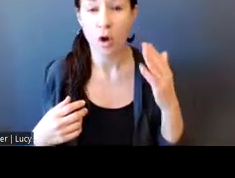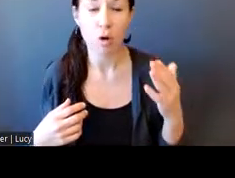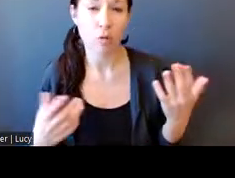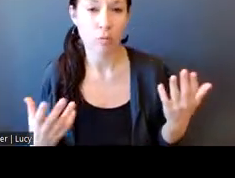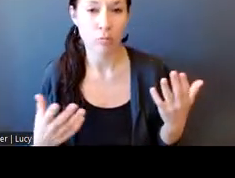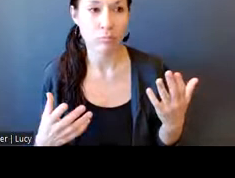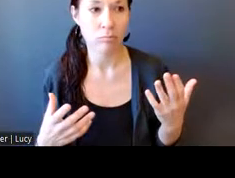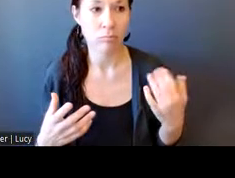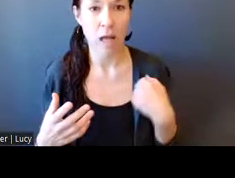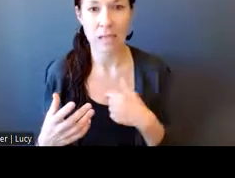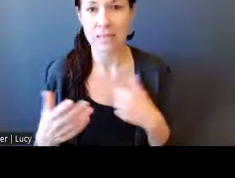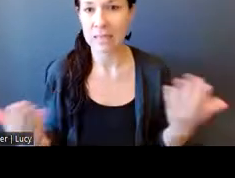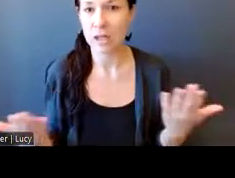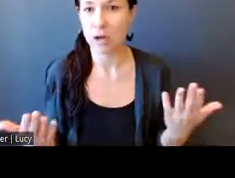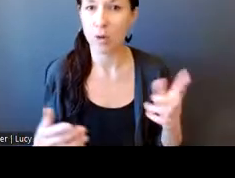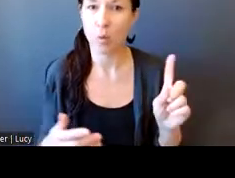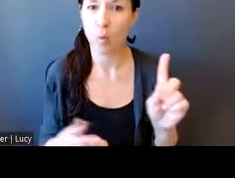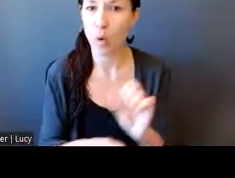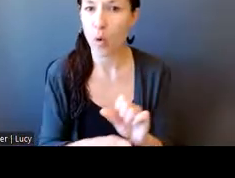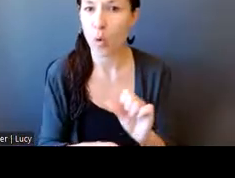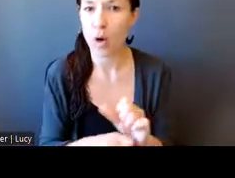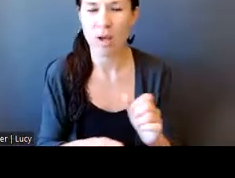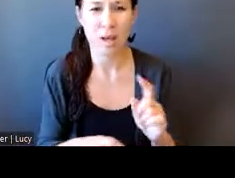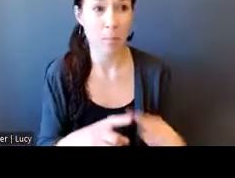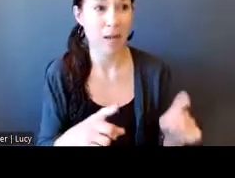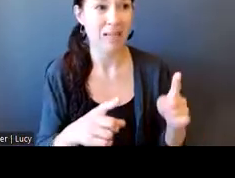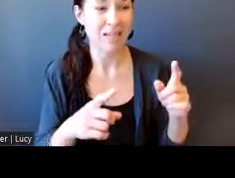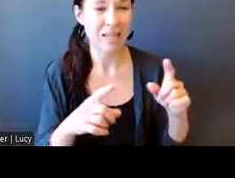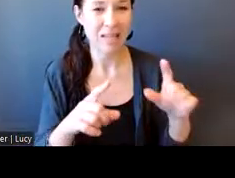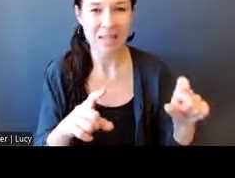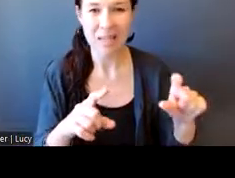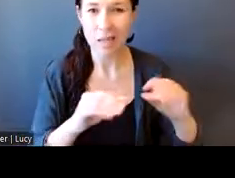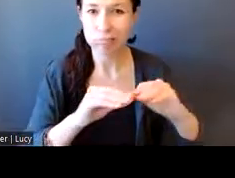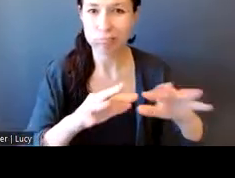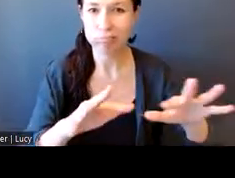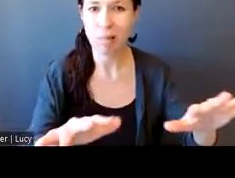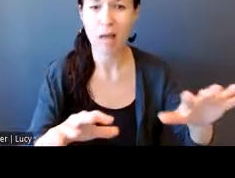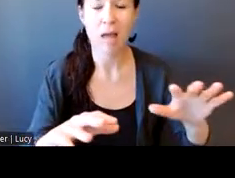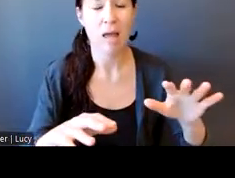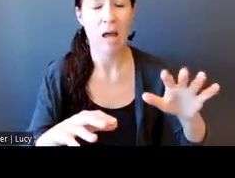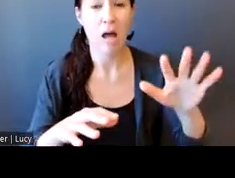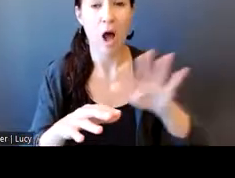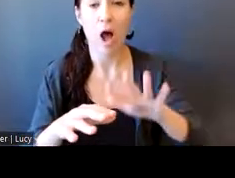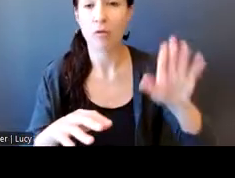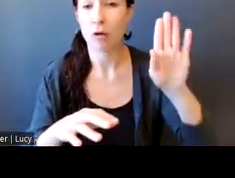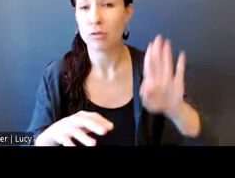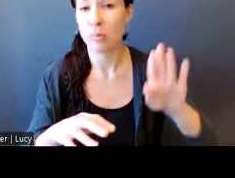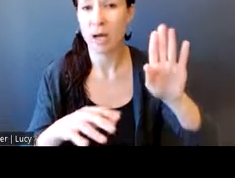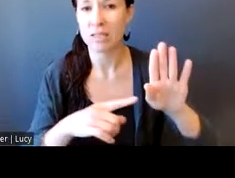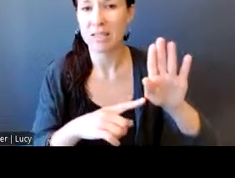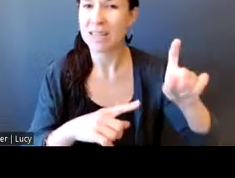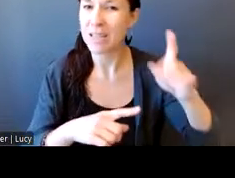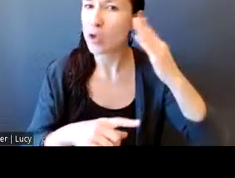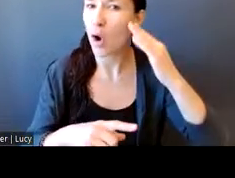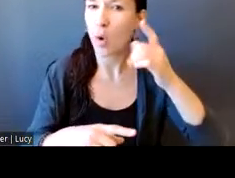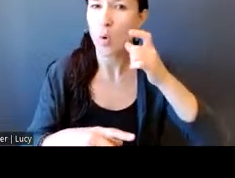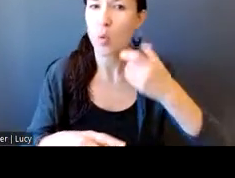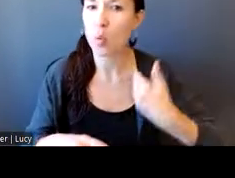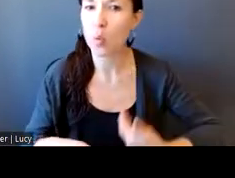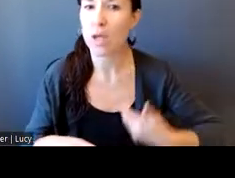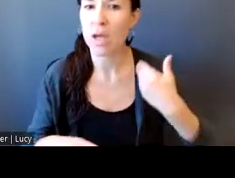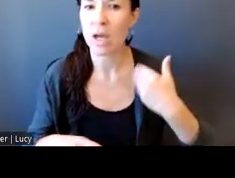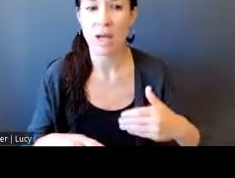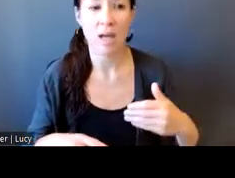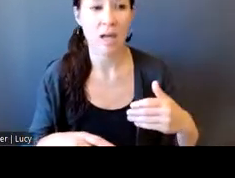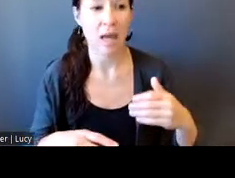um, not enough people in the city know who we are and how we exist and actually what our job is and what some of the limitations